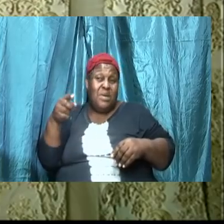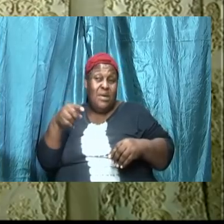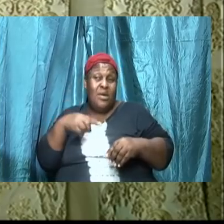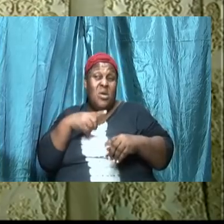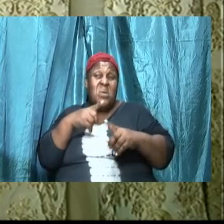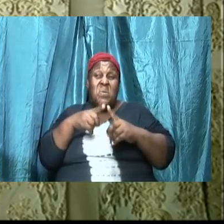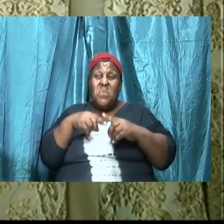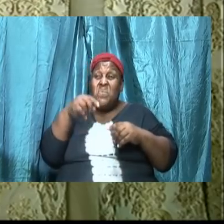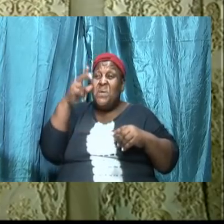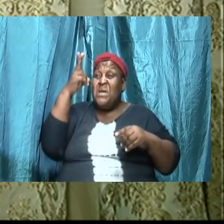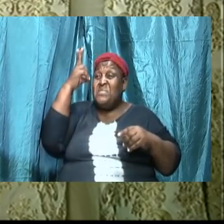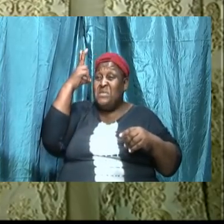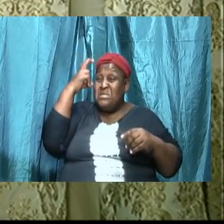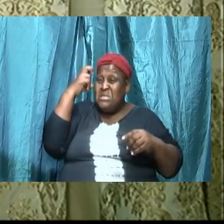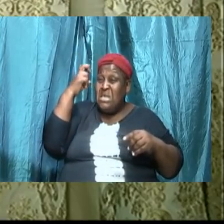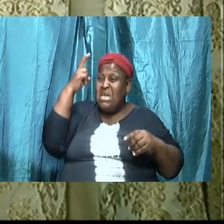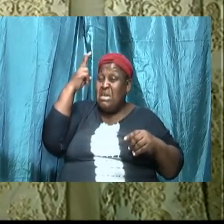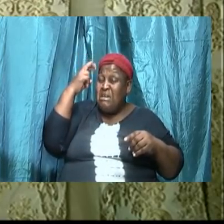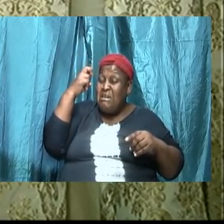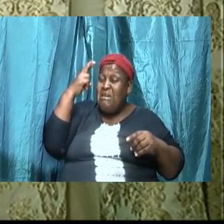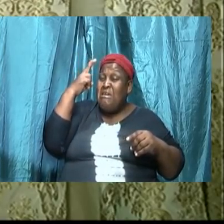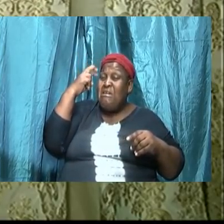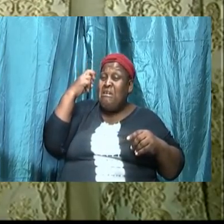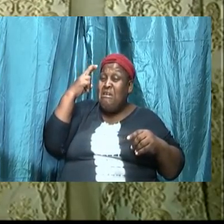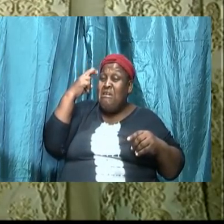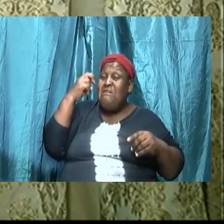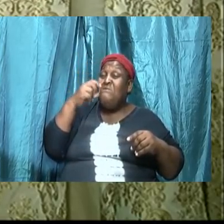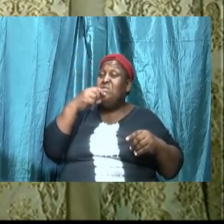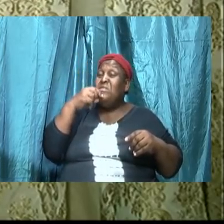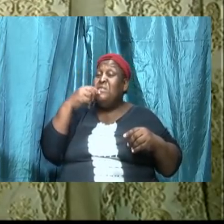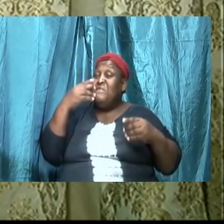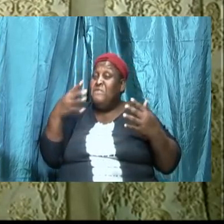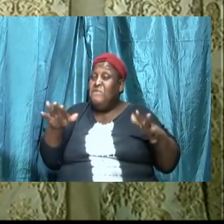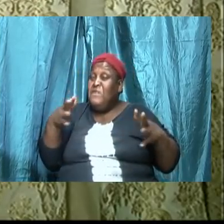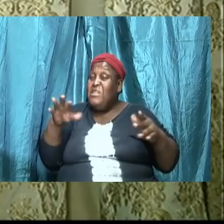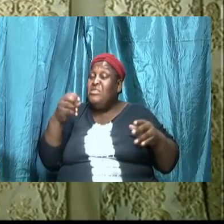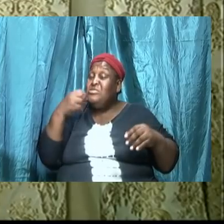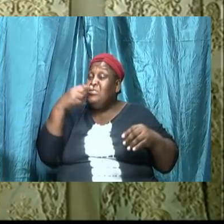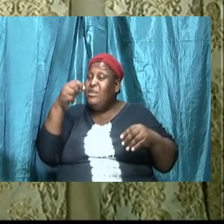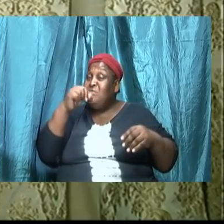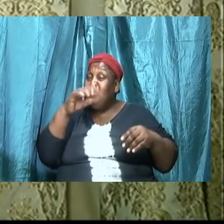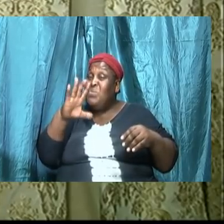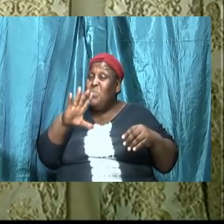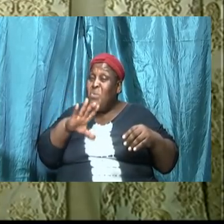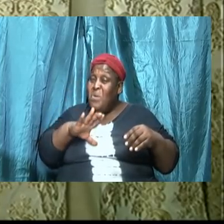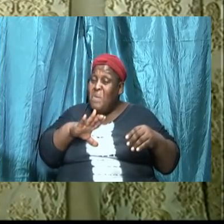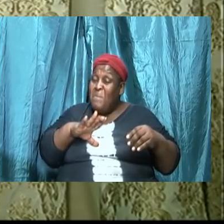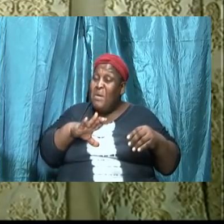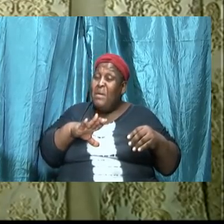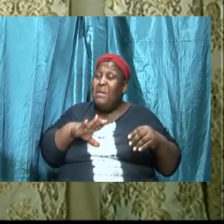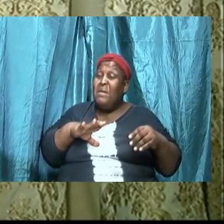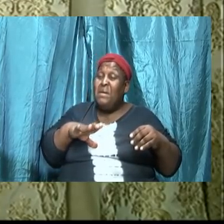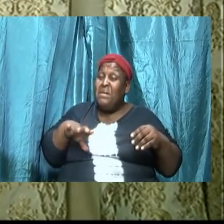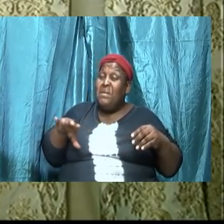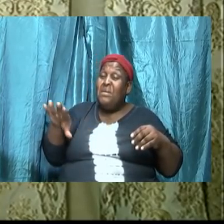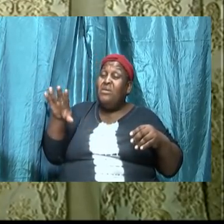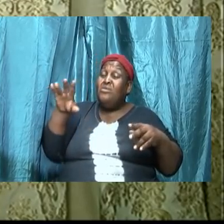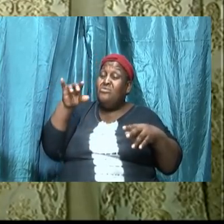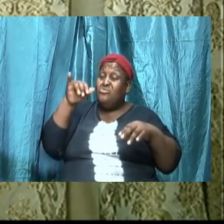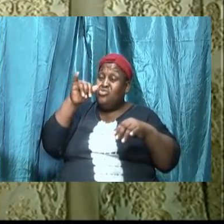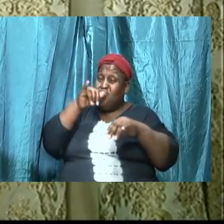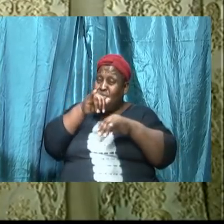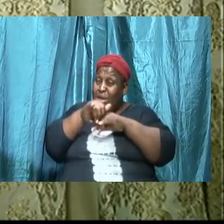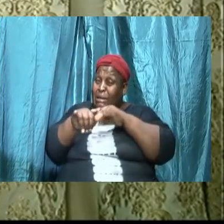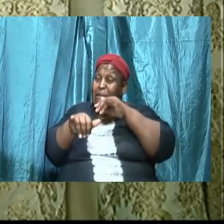finished putting the thing together and presenting it with his guile and his deception and putting